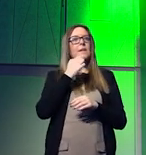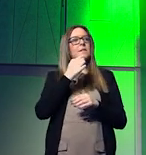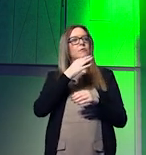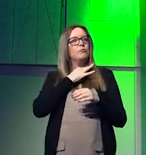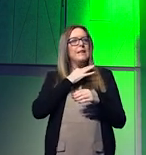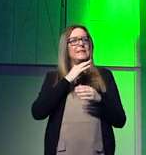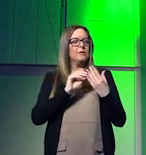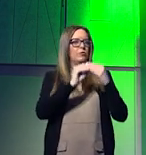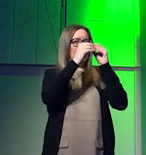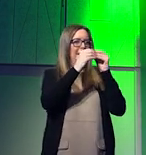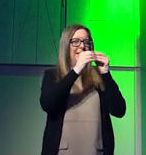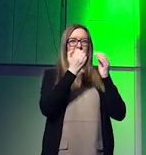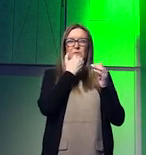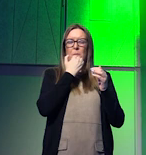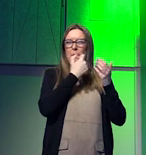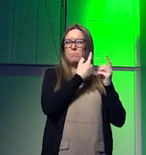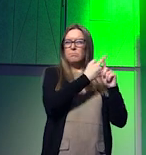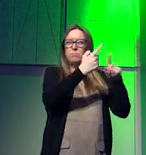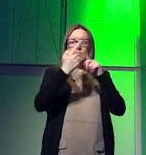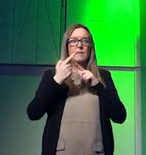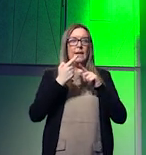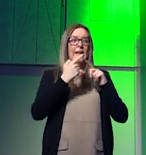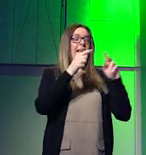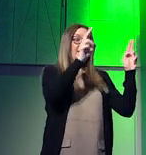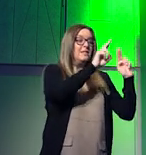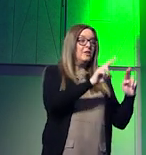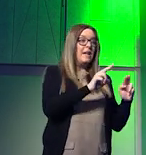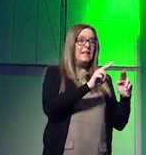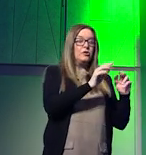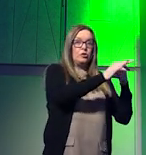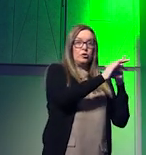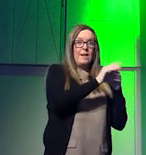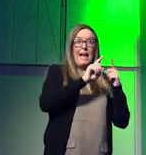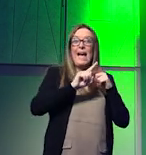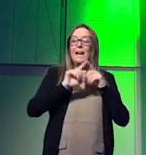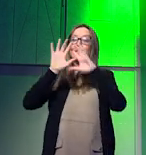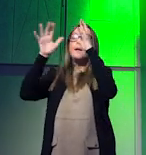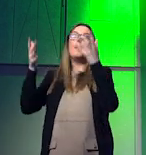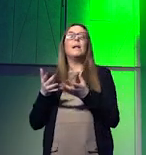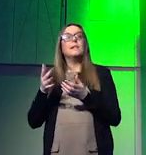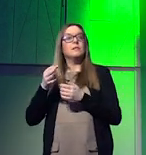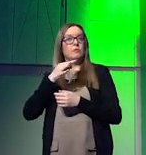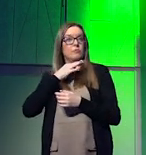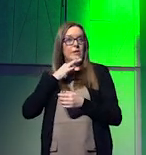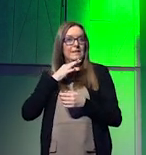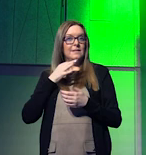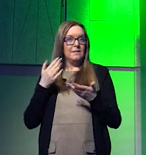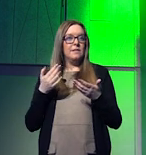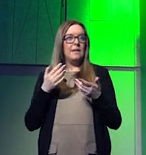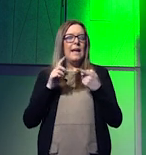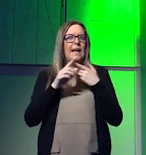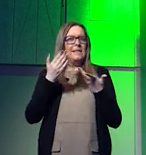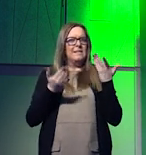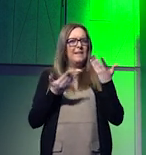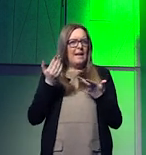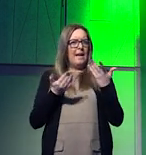of security risks from a planetary and international security um risk perspective and how to handle